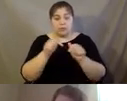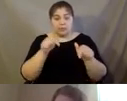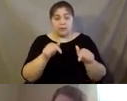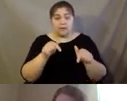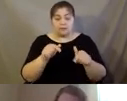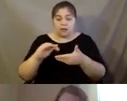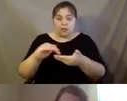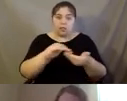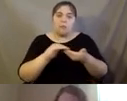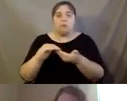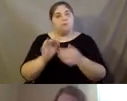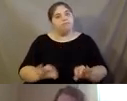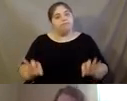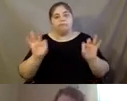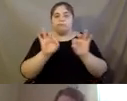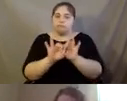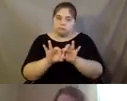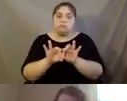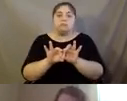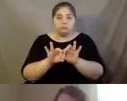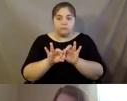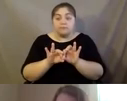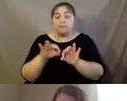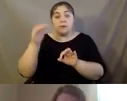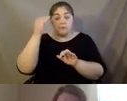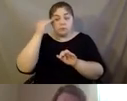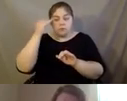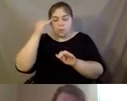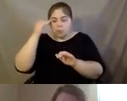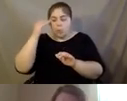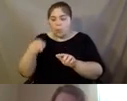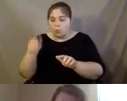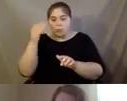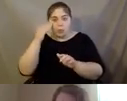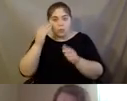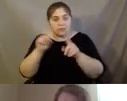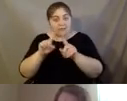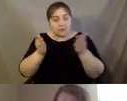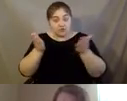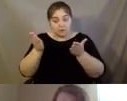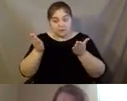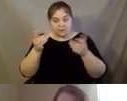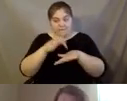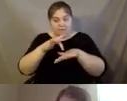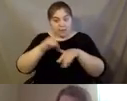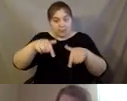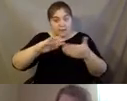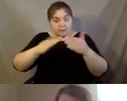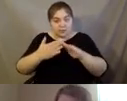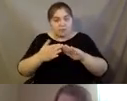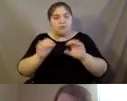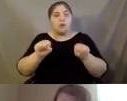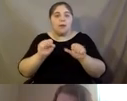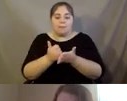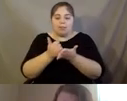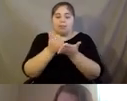collaborating. And I think that when you become aware of what services exist in your community, you're definitely more able to assist when